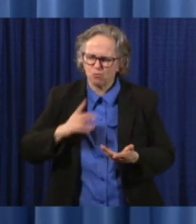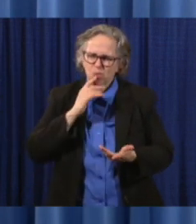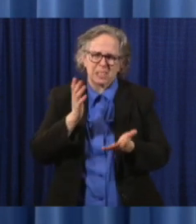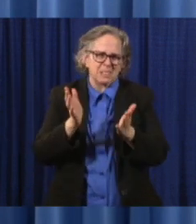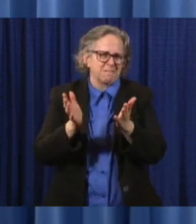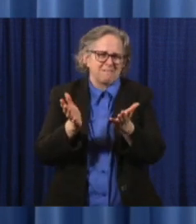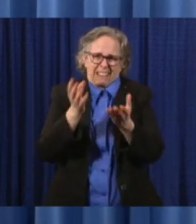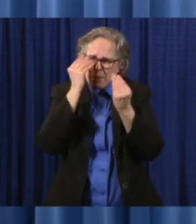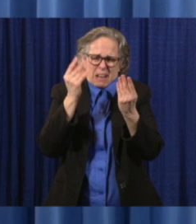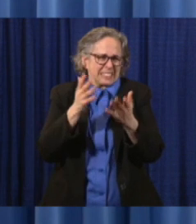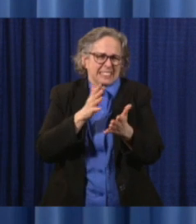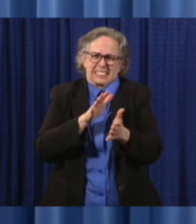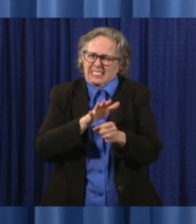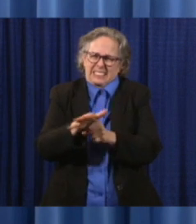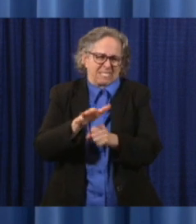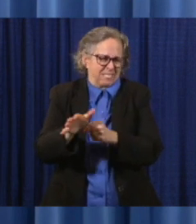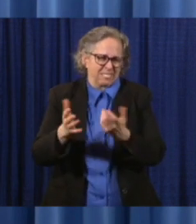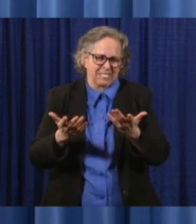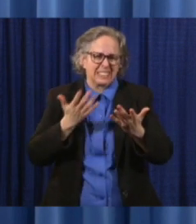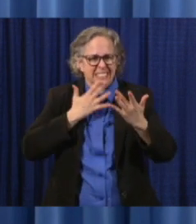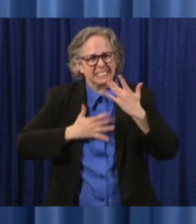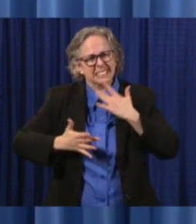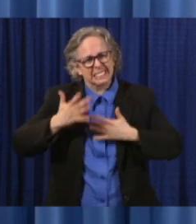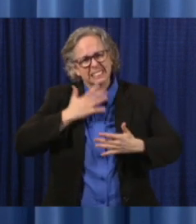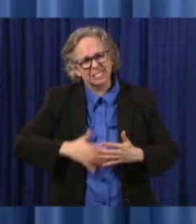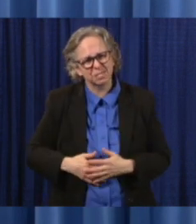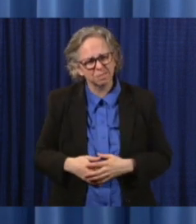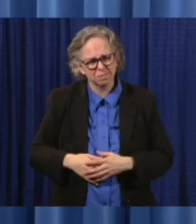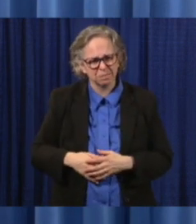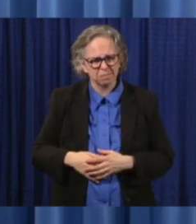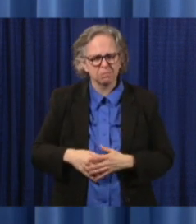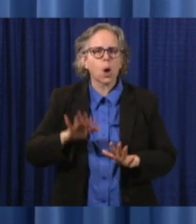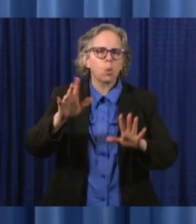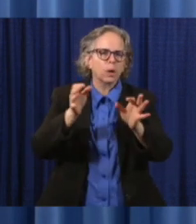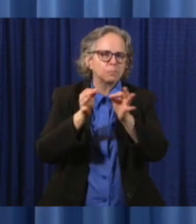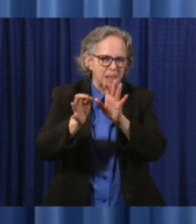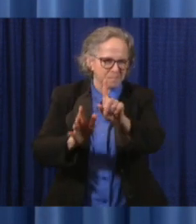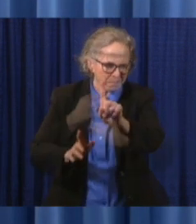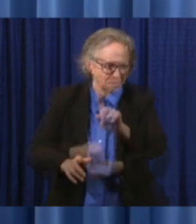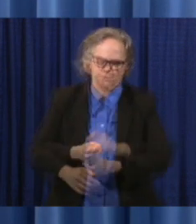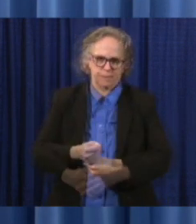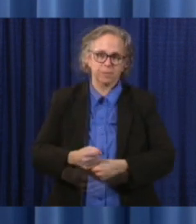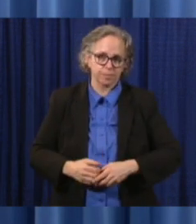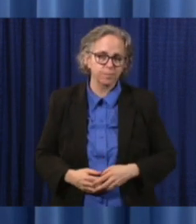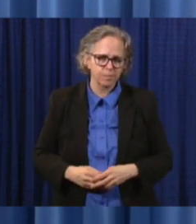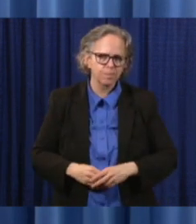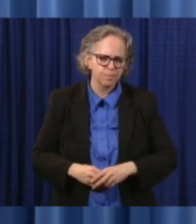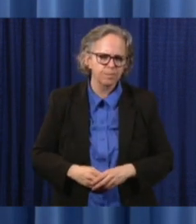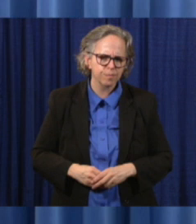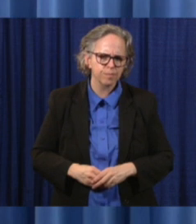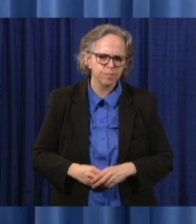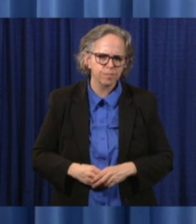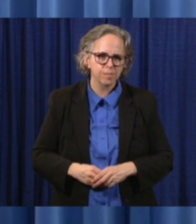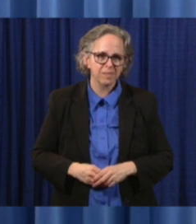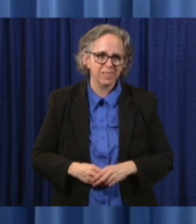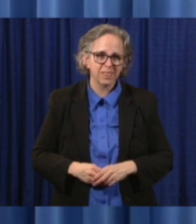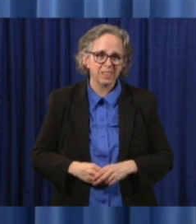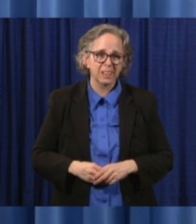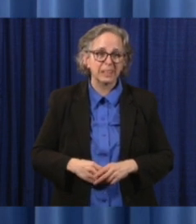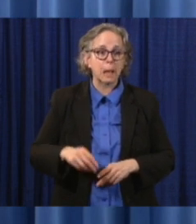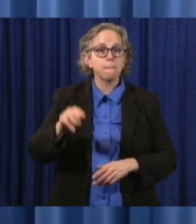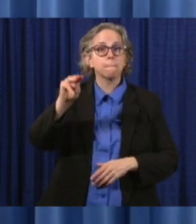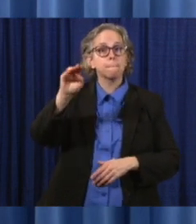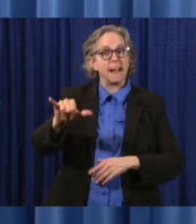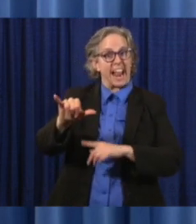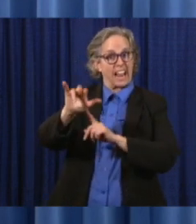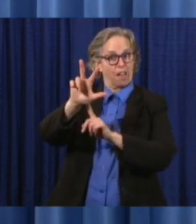there. I'll talk about this in a moment, but we intend to rectify that. On May 31st, child